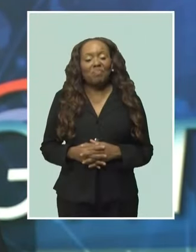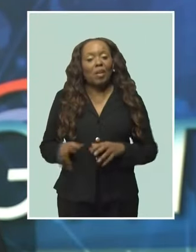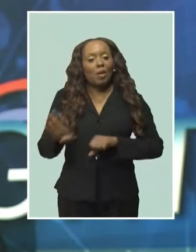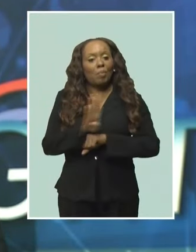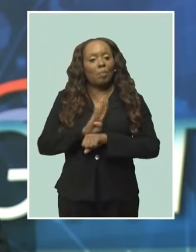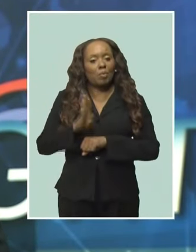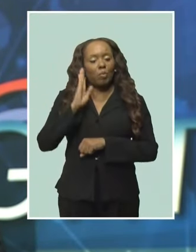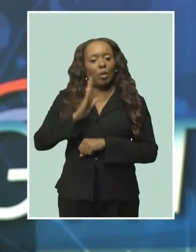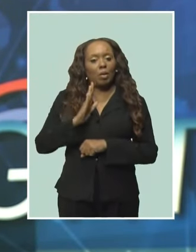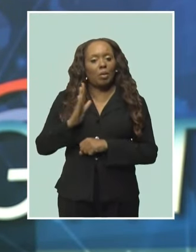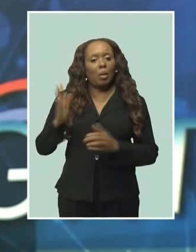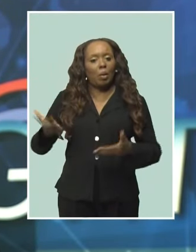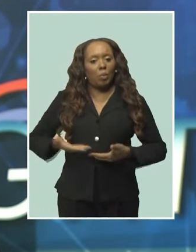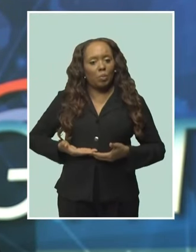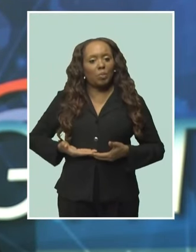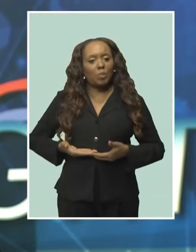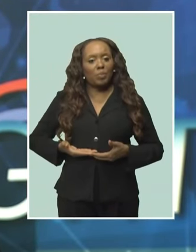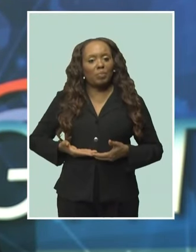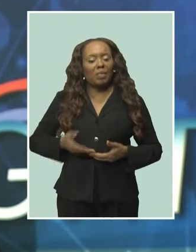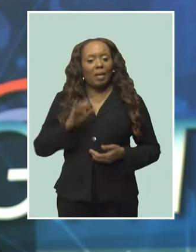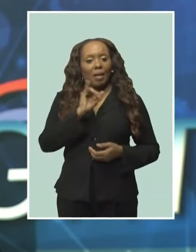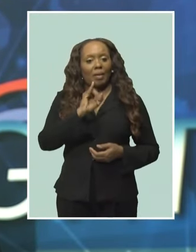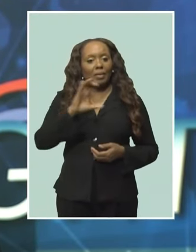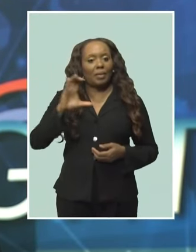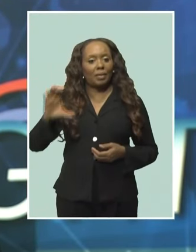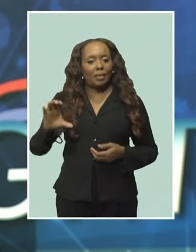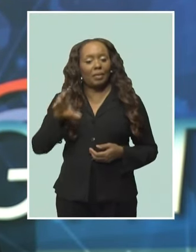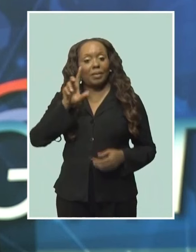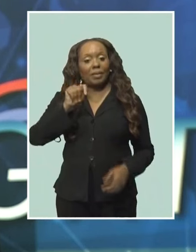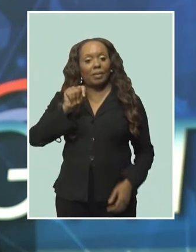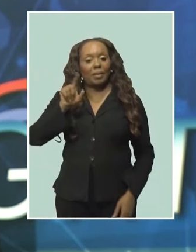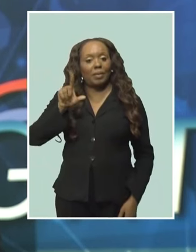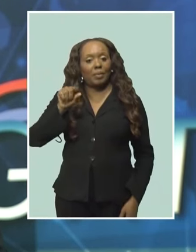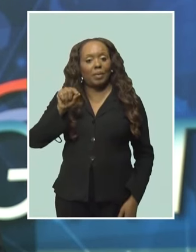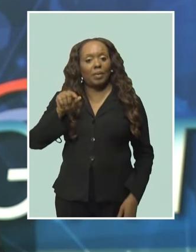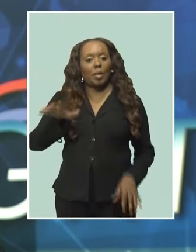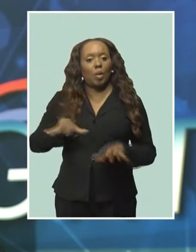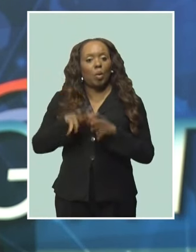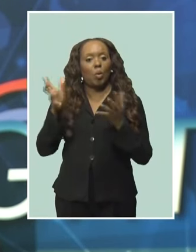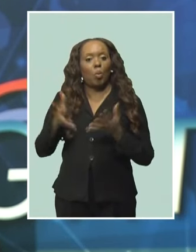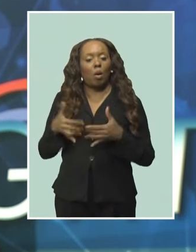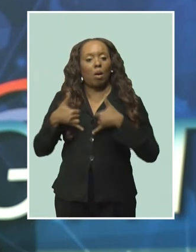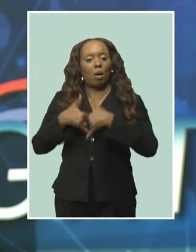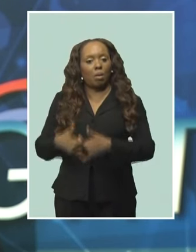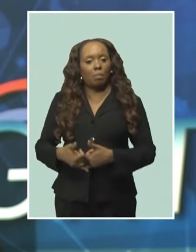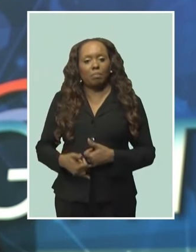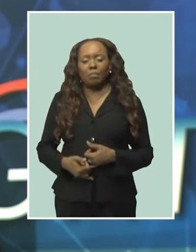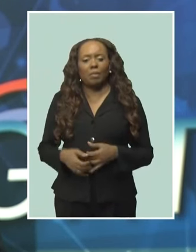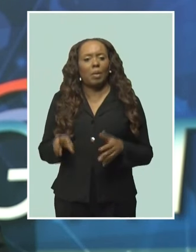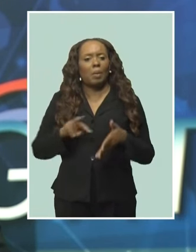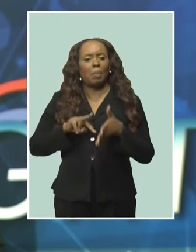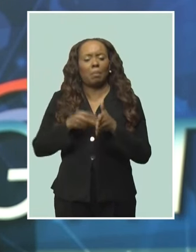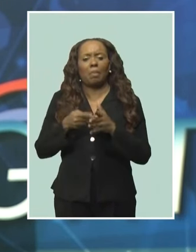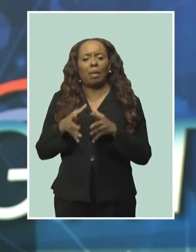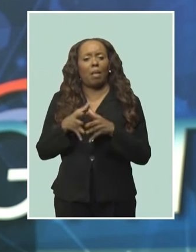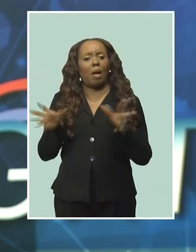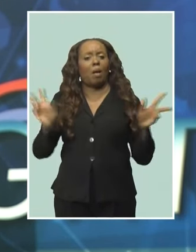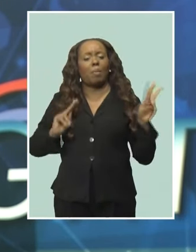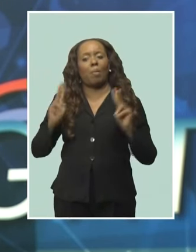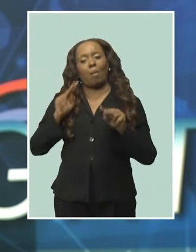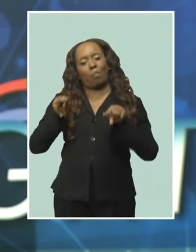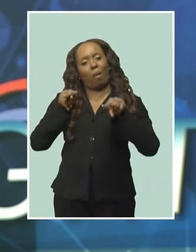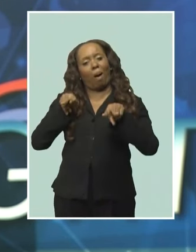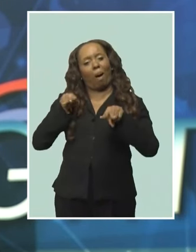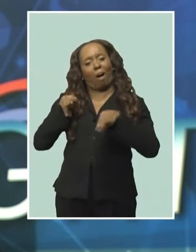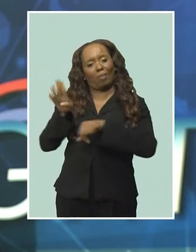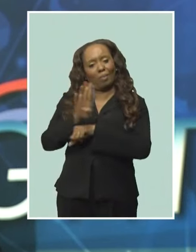Barbados hosting of the ICC T20 World Cup will provide a level of global exposure the island is unable to buy. The